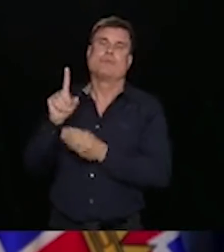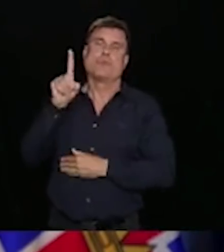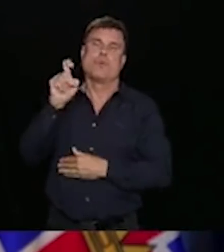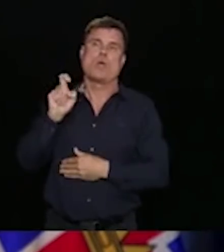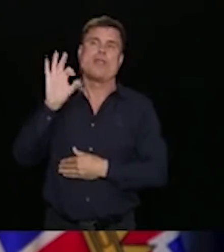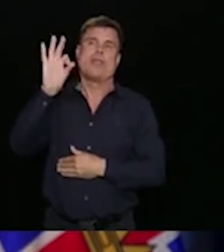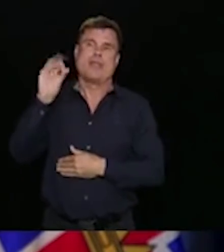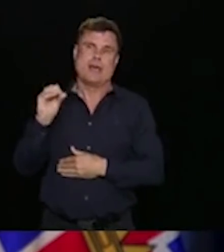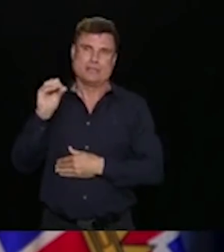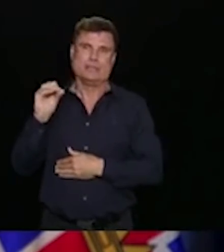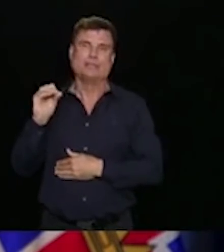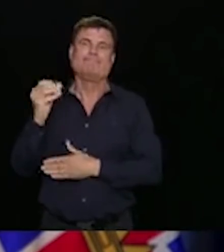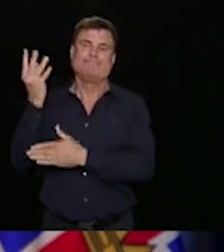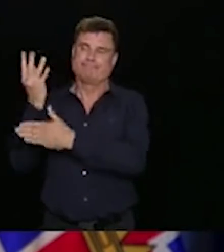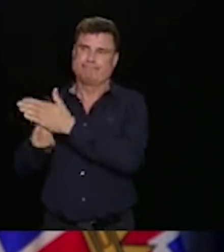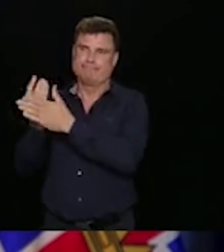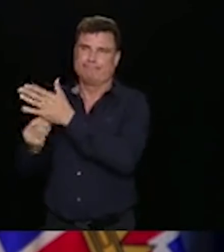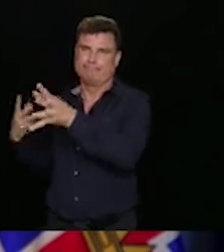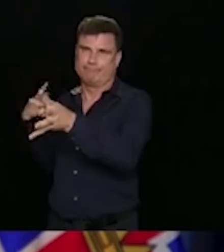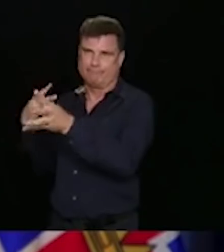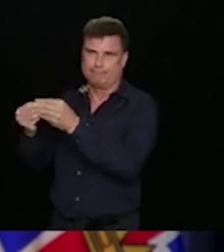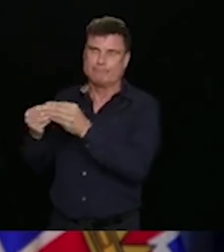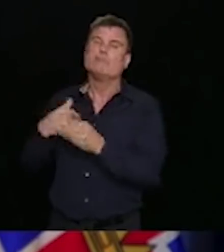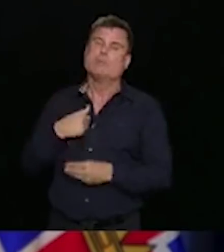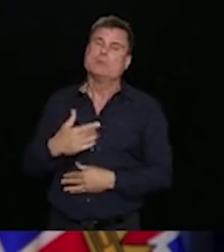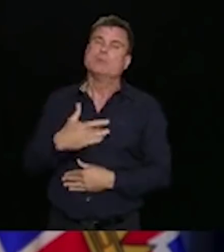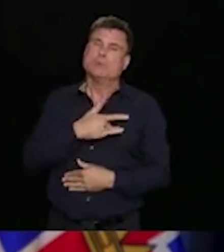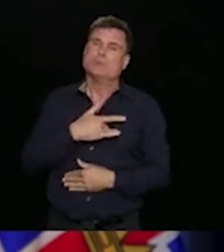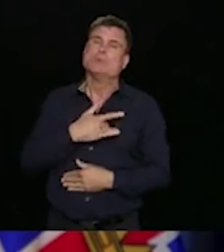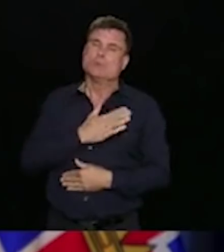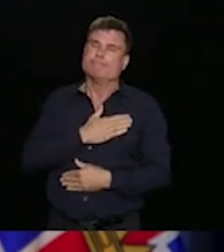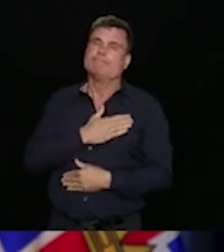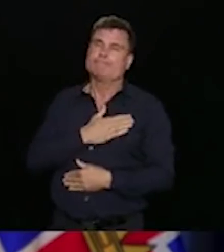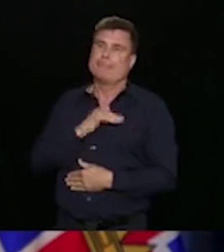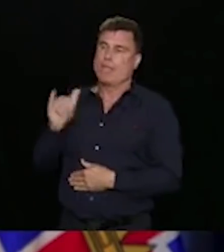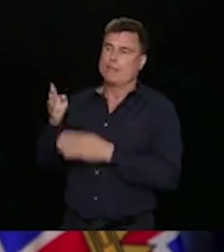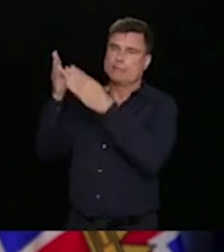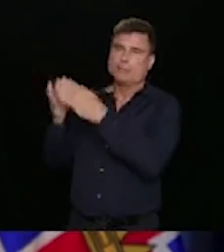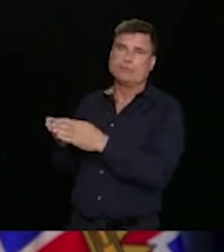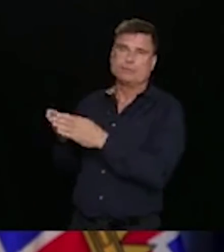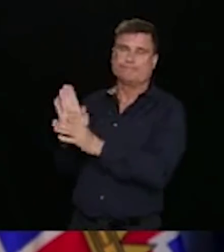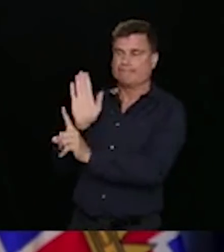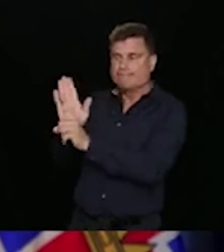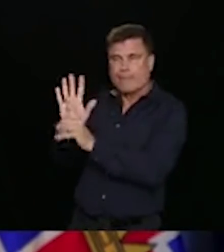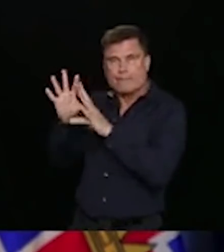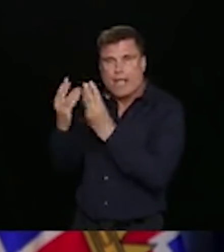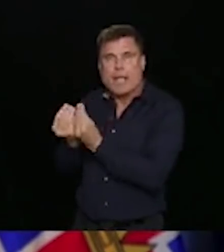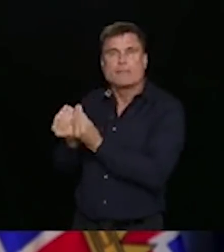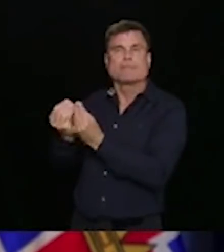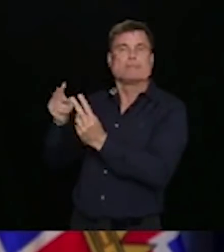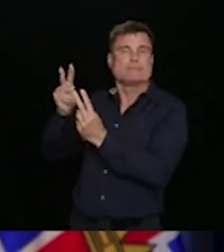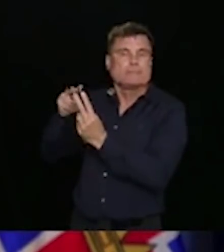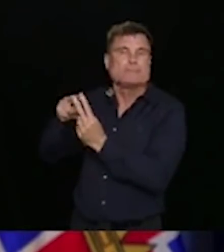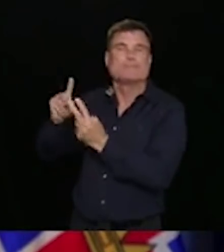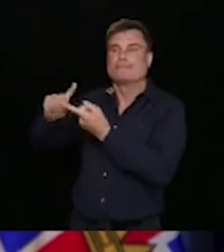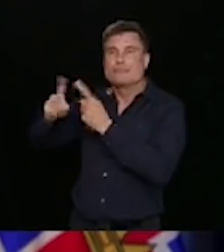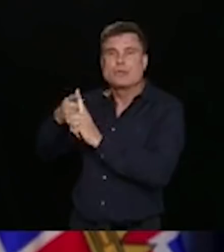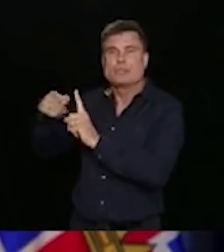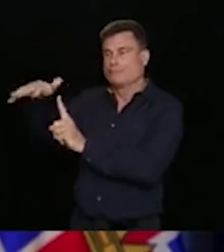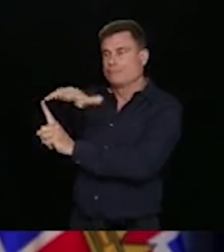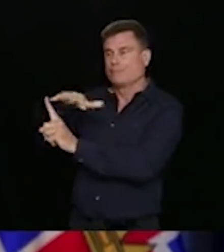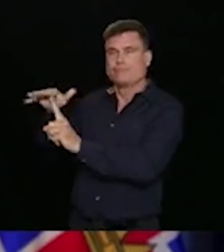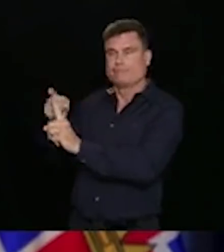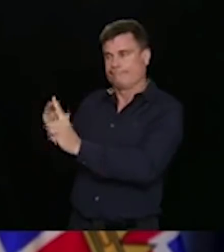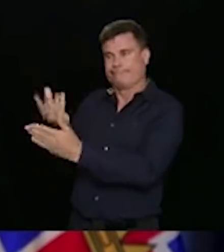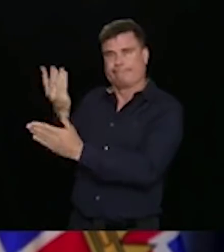190. And our condolences go out to the family and the community of this person. We have no